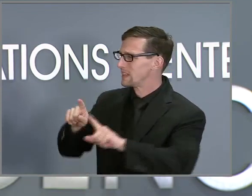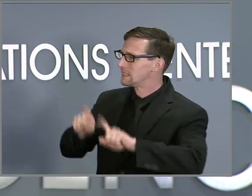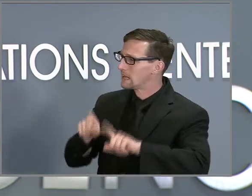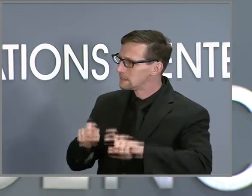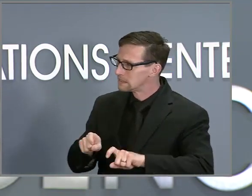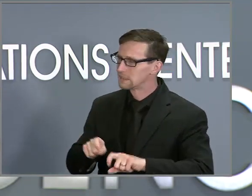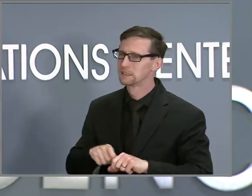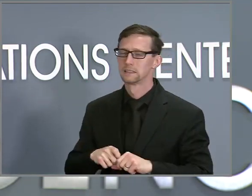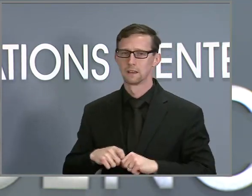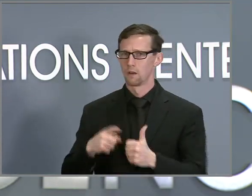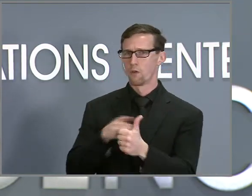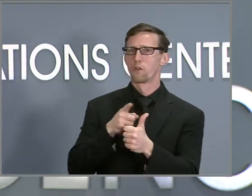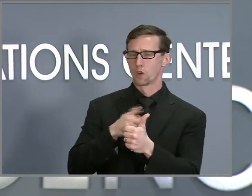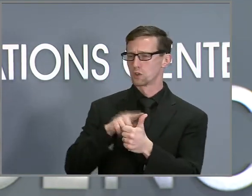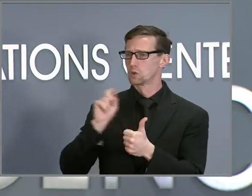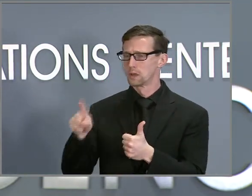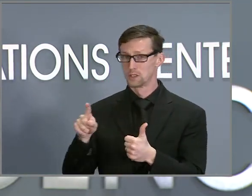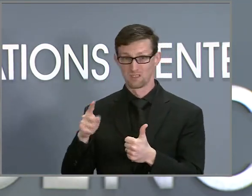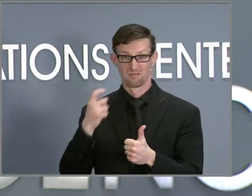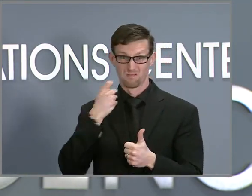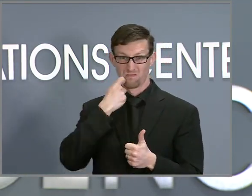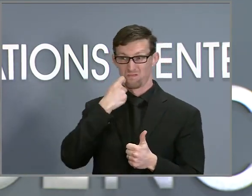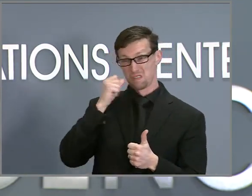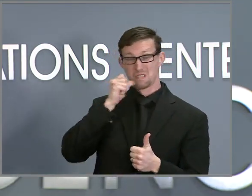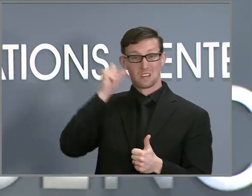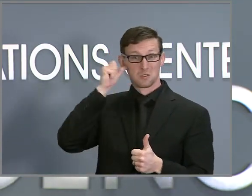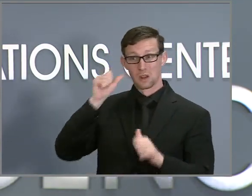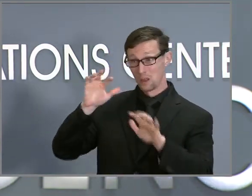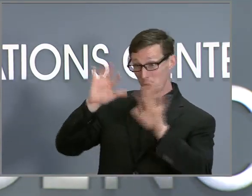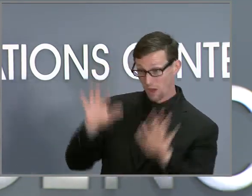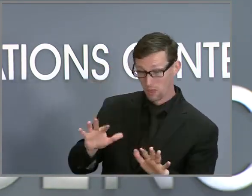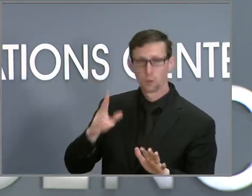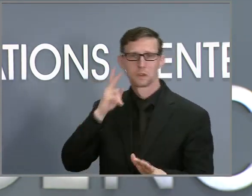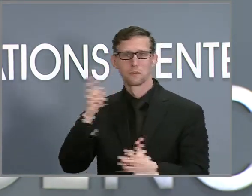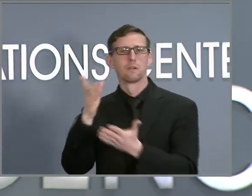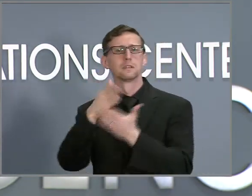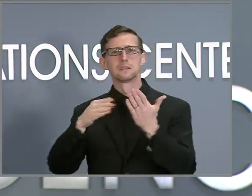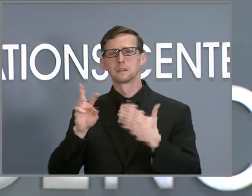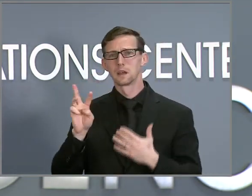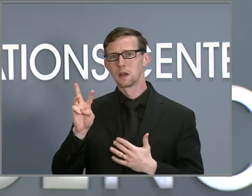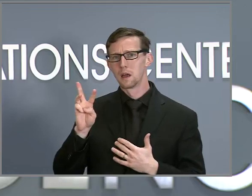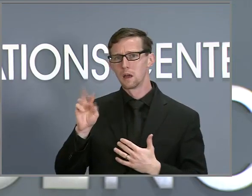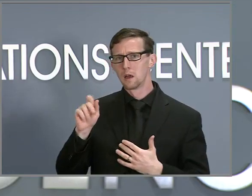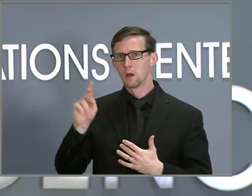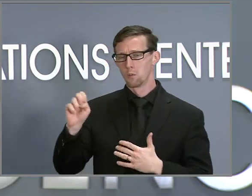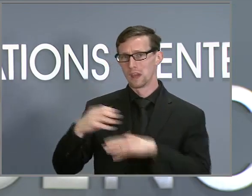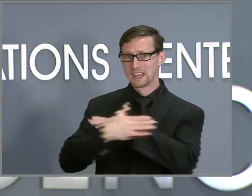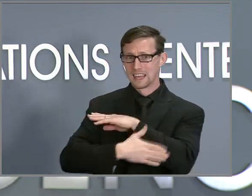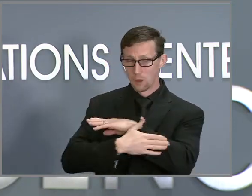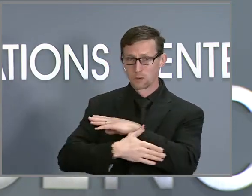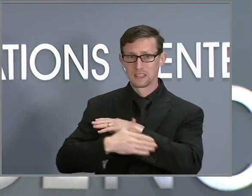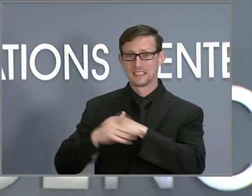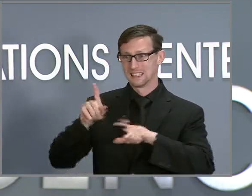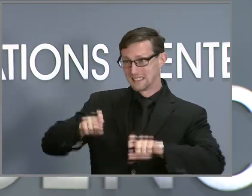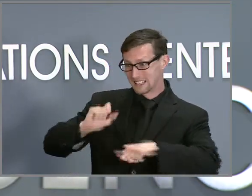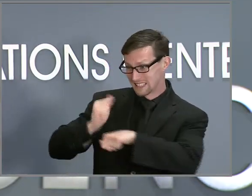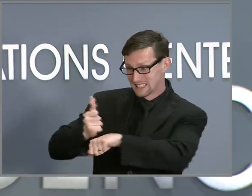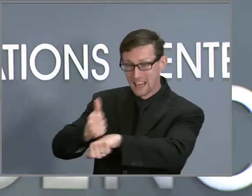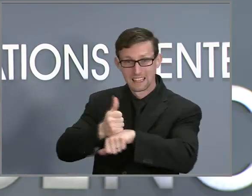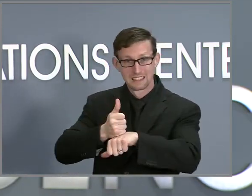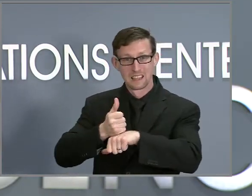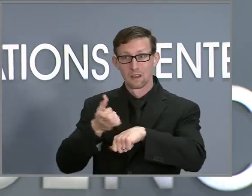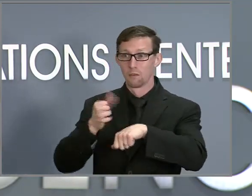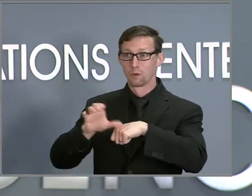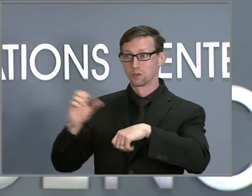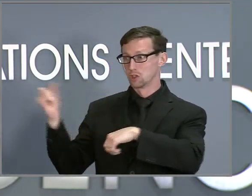want to ask first, with the weather that we had yesterday, we saw some of the sites here in Wake County that the state was working with to get open to deal with the demand. They shut down, but some of the Wake County